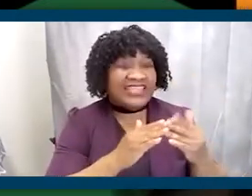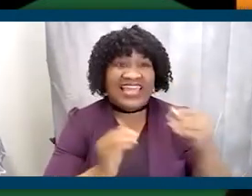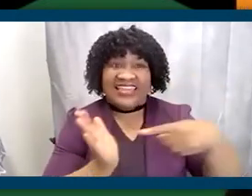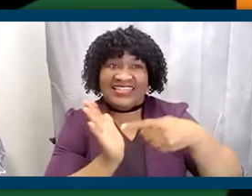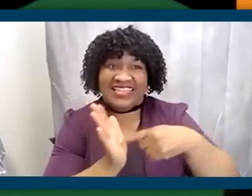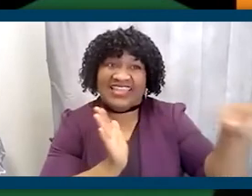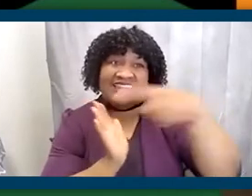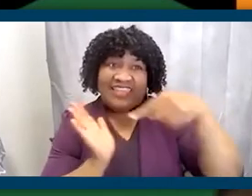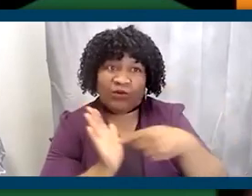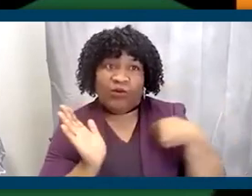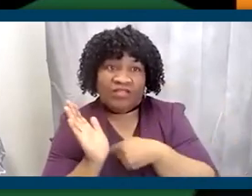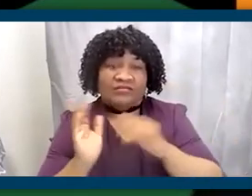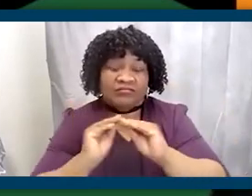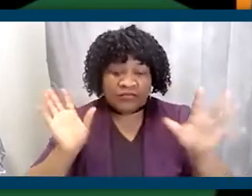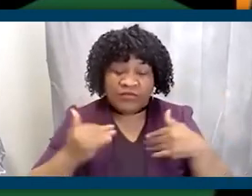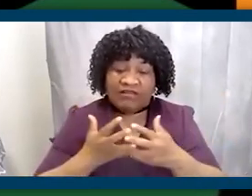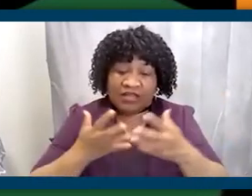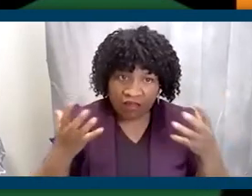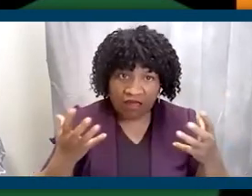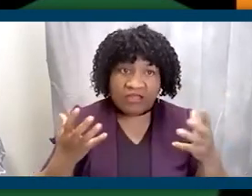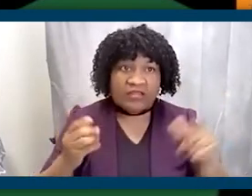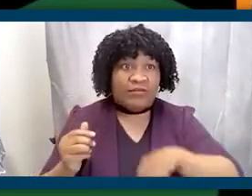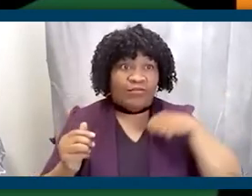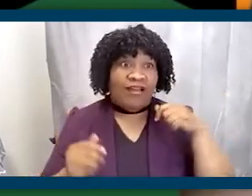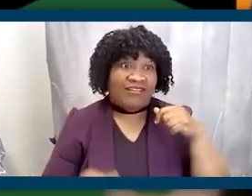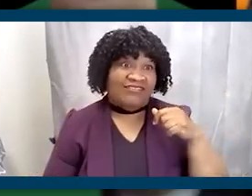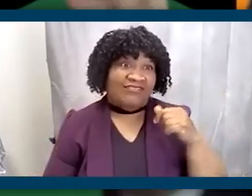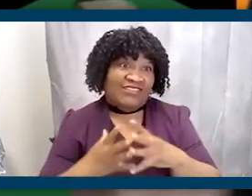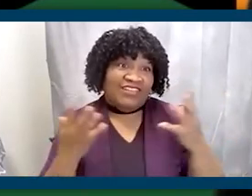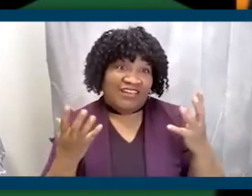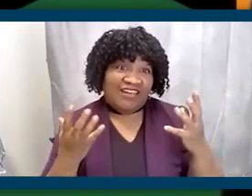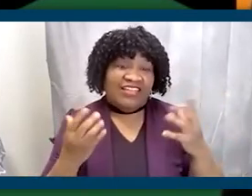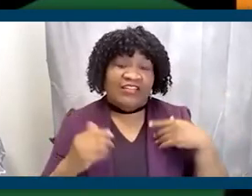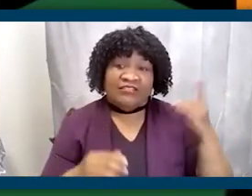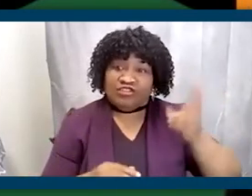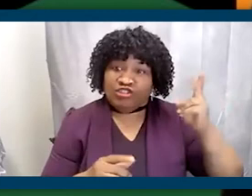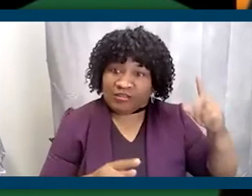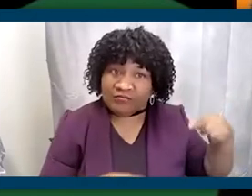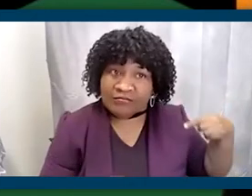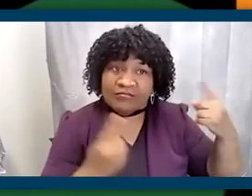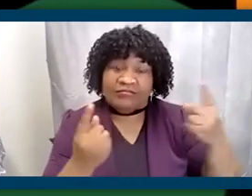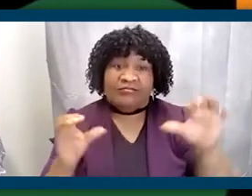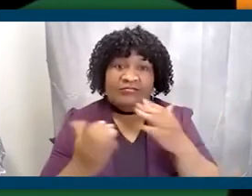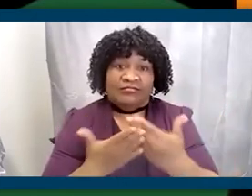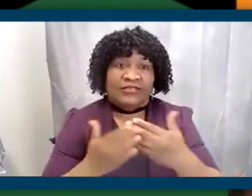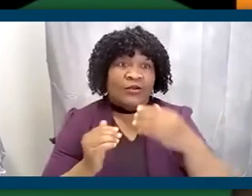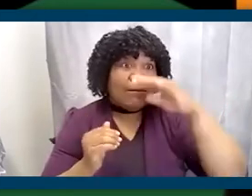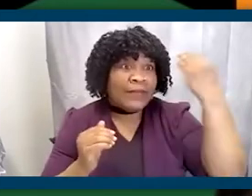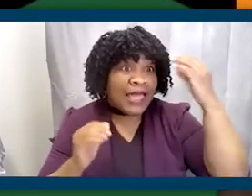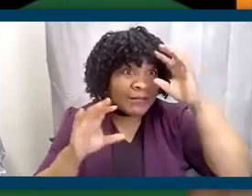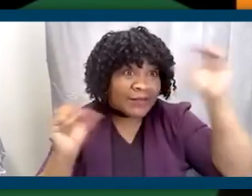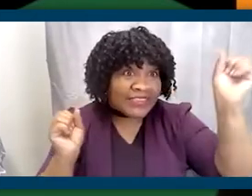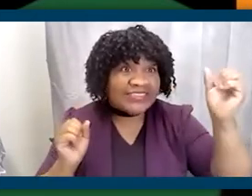you know, let me be clear. We have a lot to be proud of. We have made historic progress. We have a Black president. We had